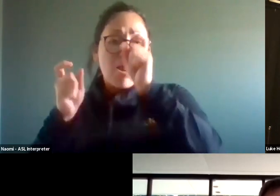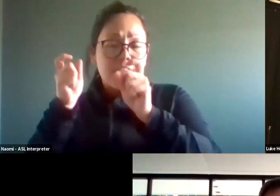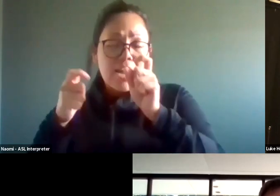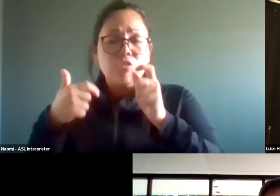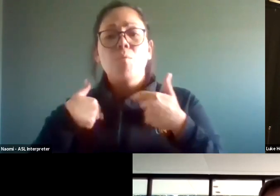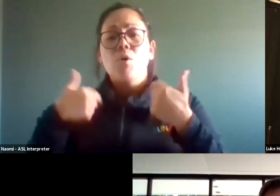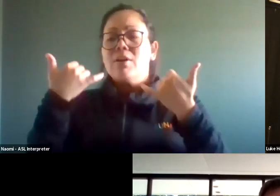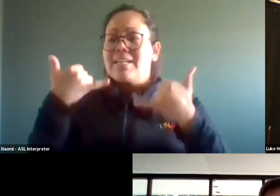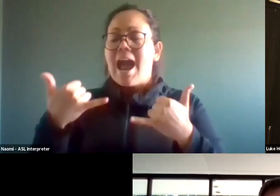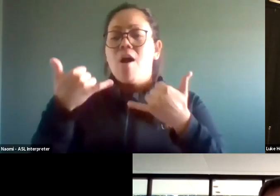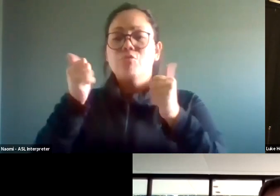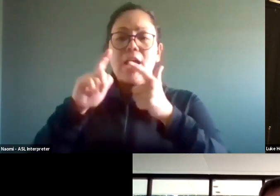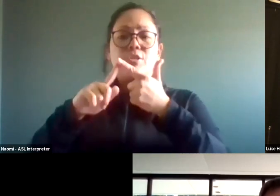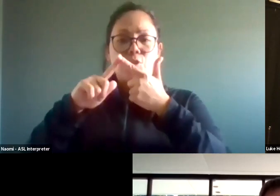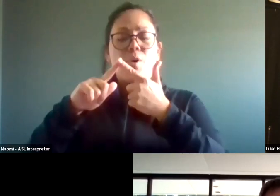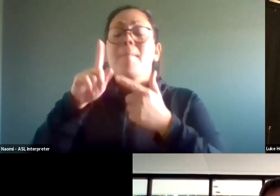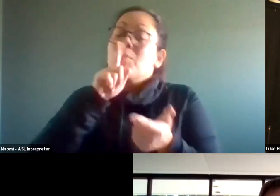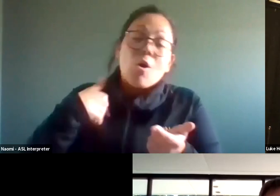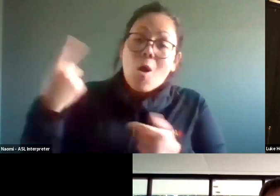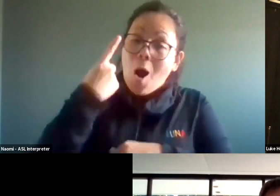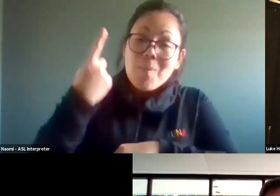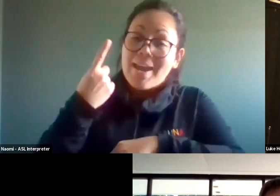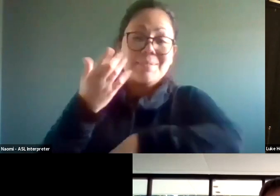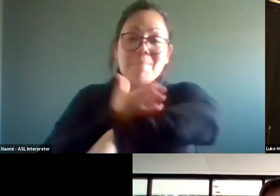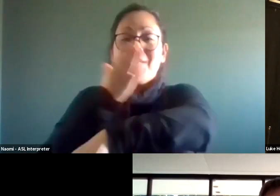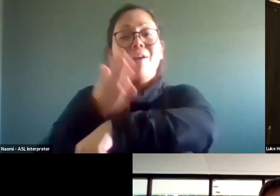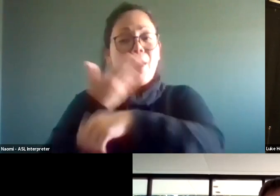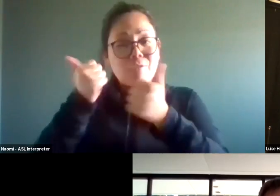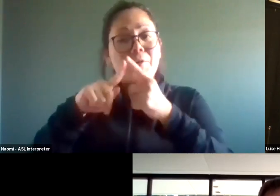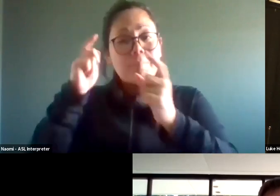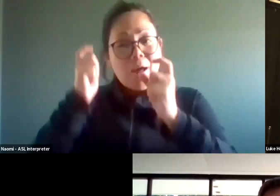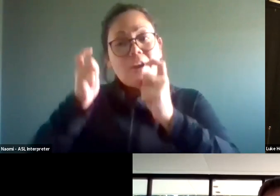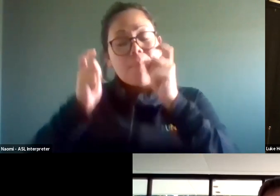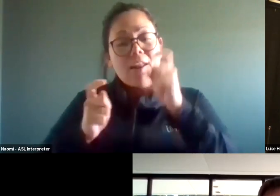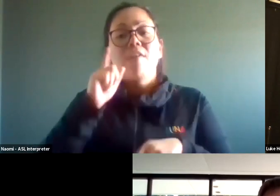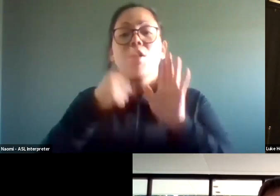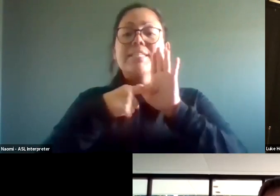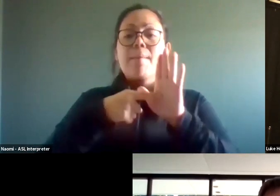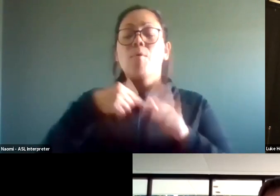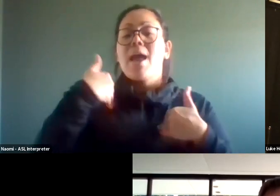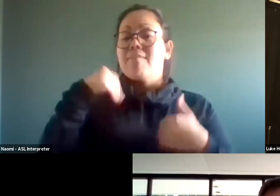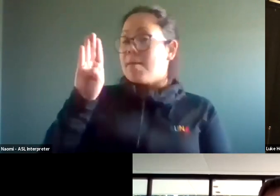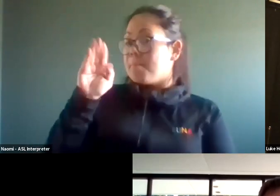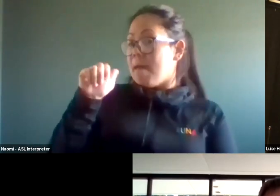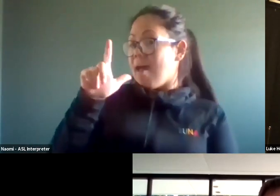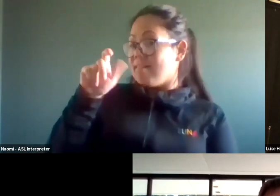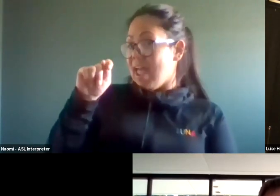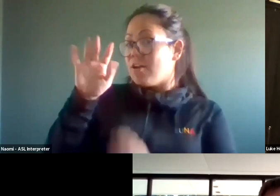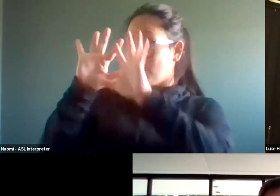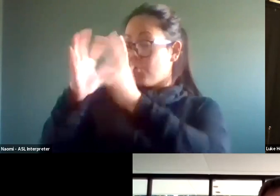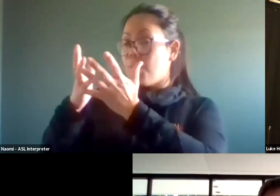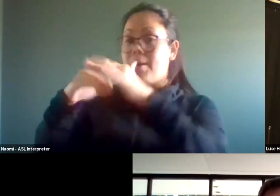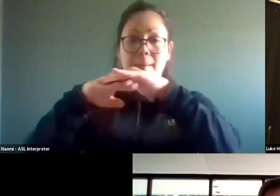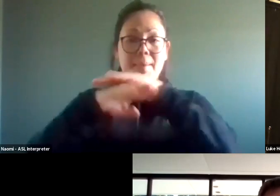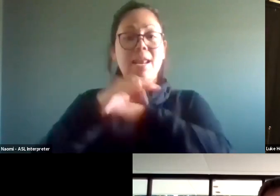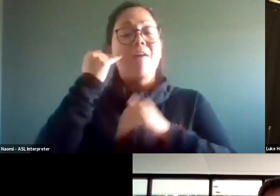we're constantly making other modifications. So for example, um, when our, our ballet comes in, um, if you have an individual